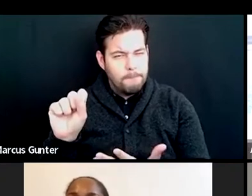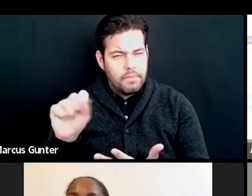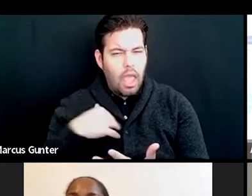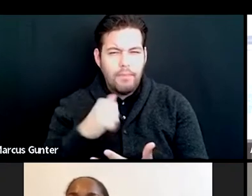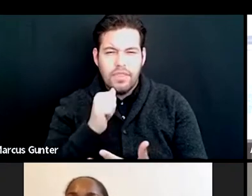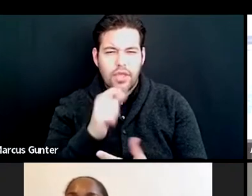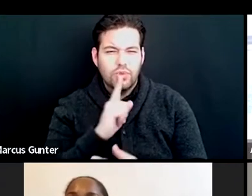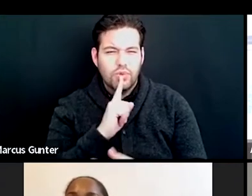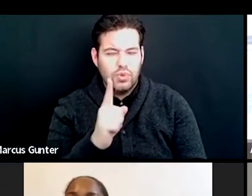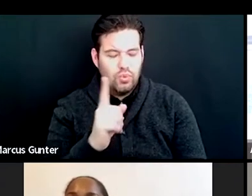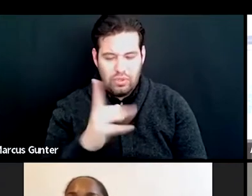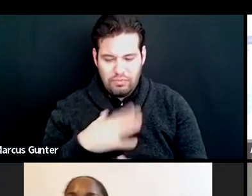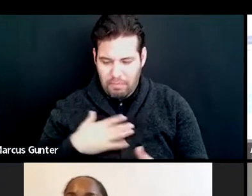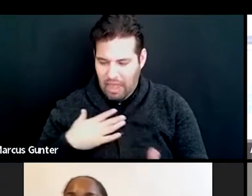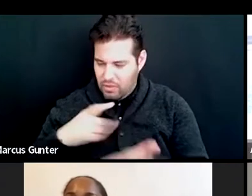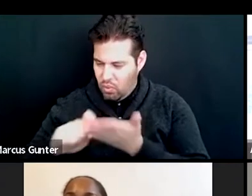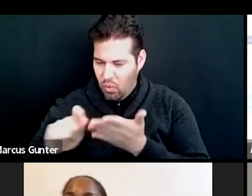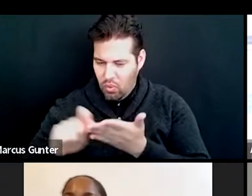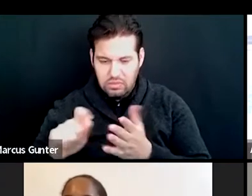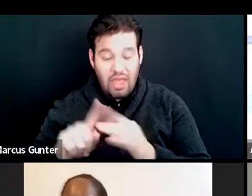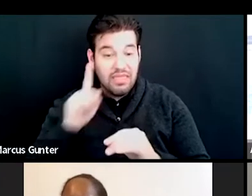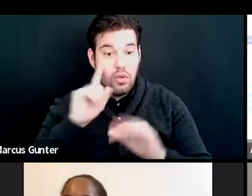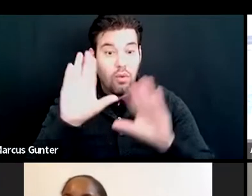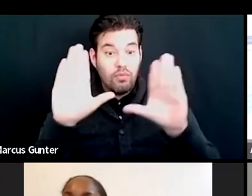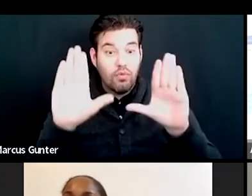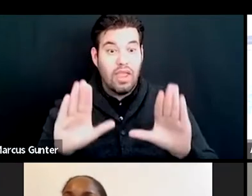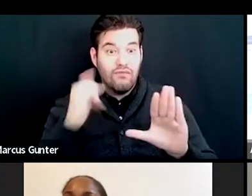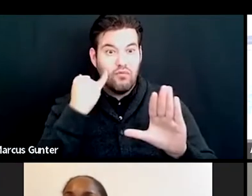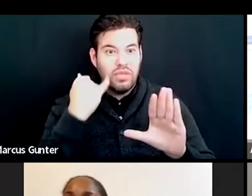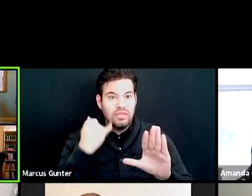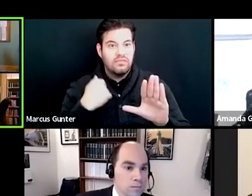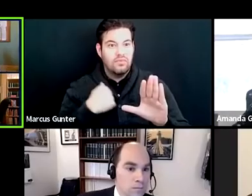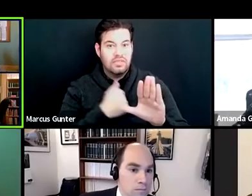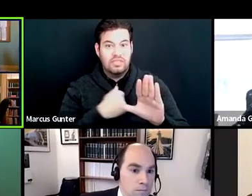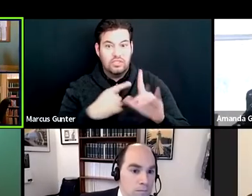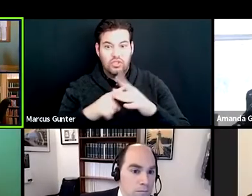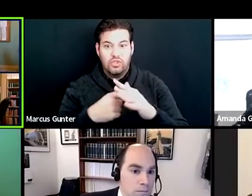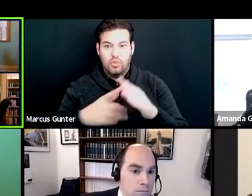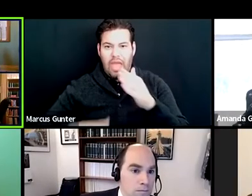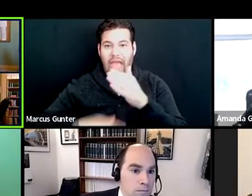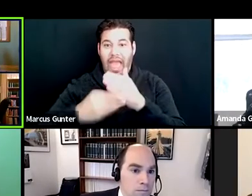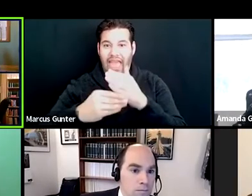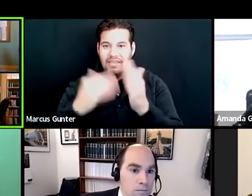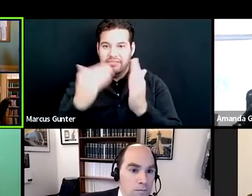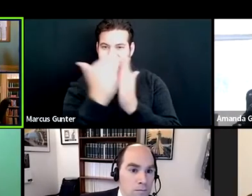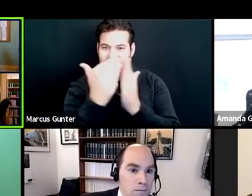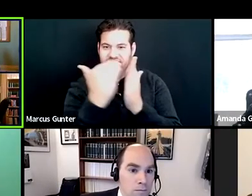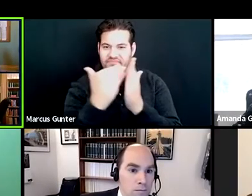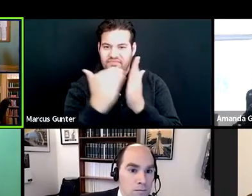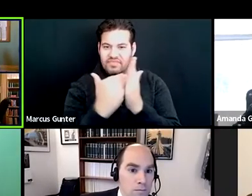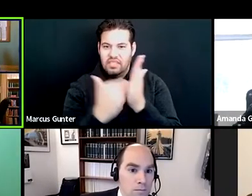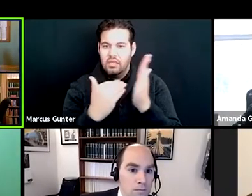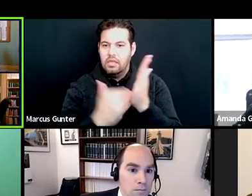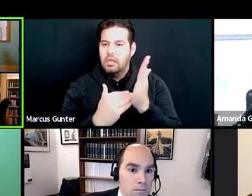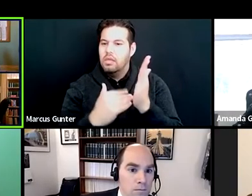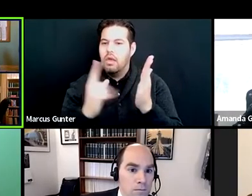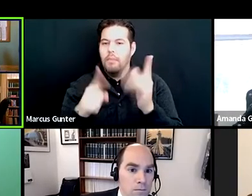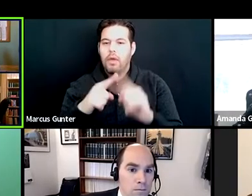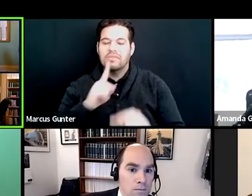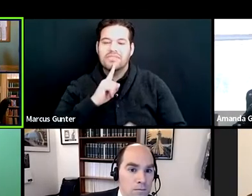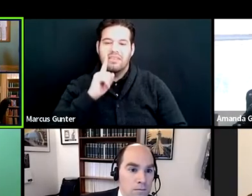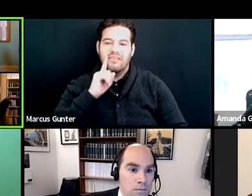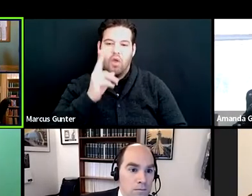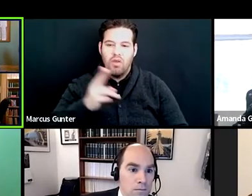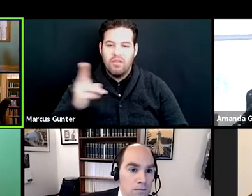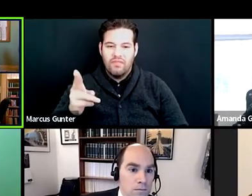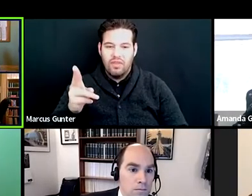not sure where my notes are for it, but I think it would be great if we started to add, put in our files, the statistics about the deaf and hard